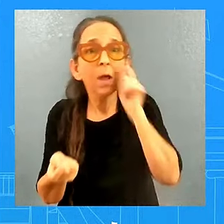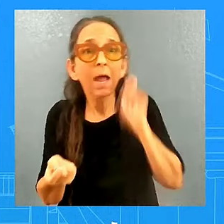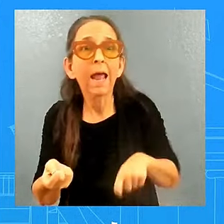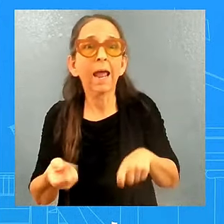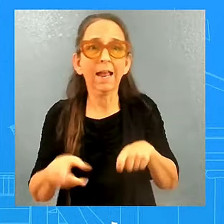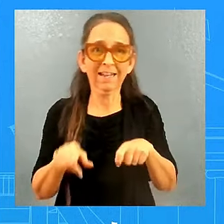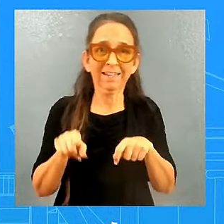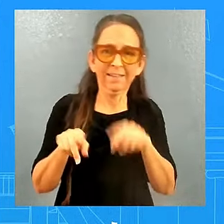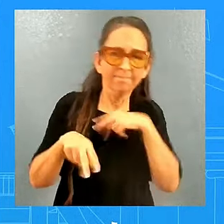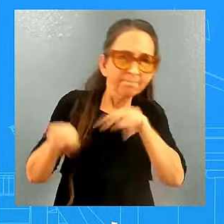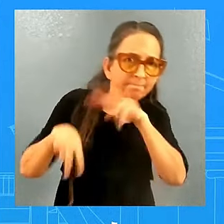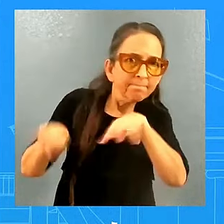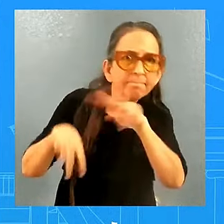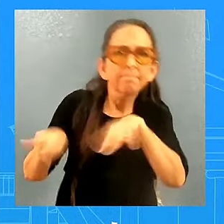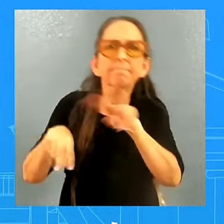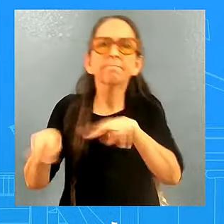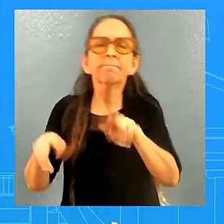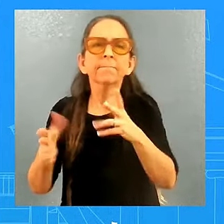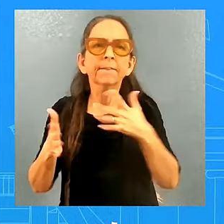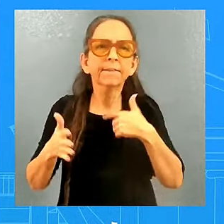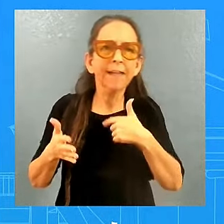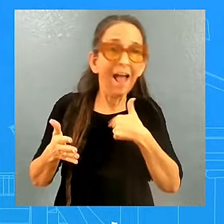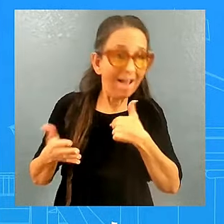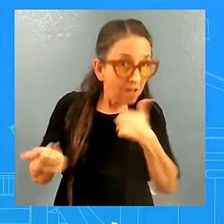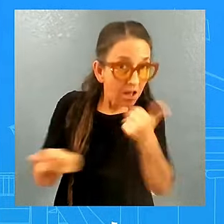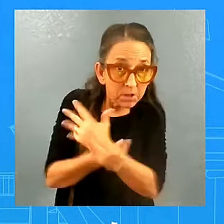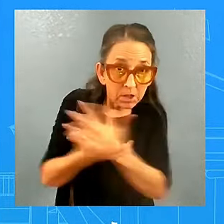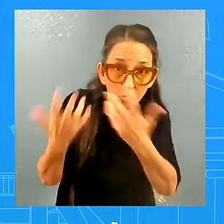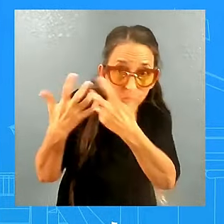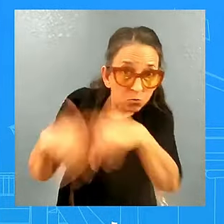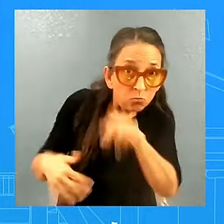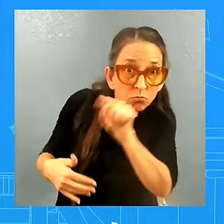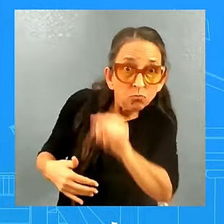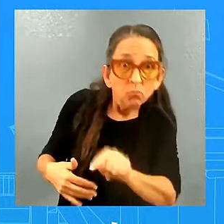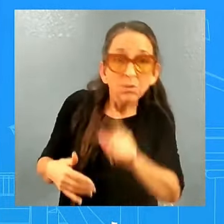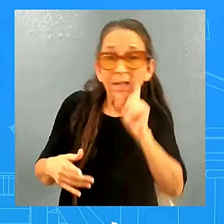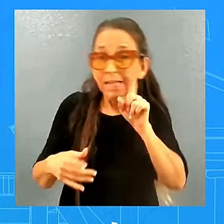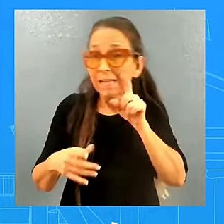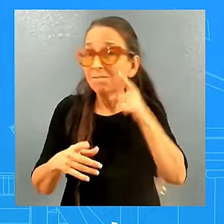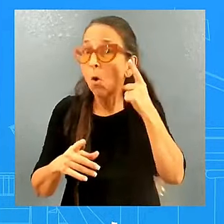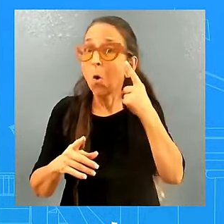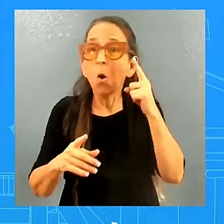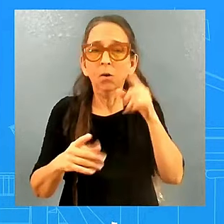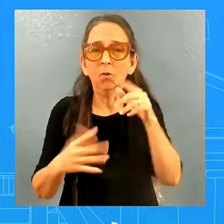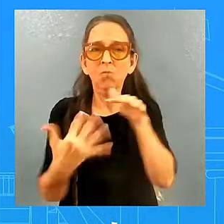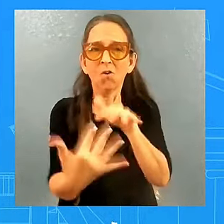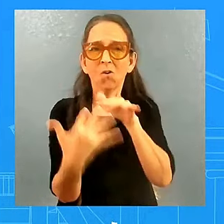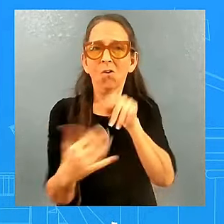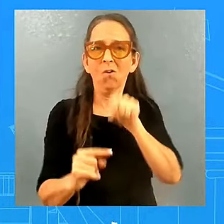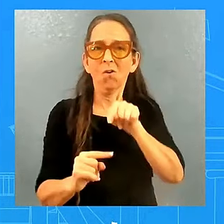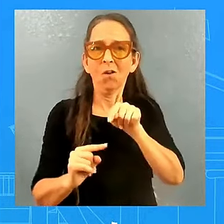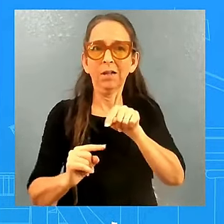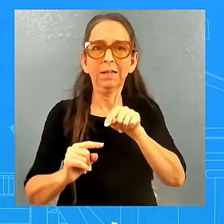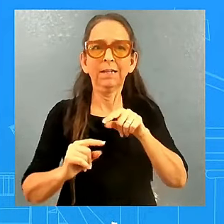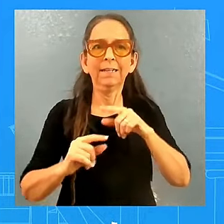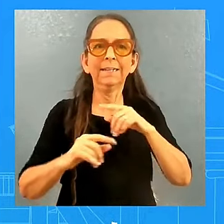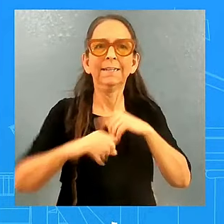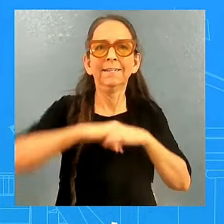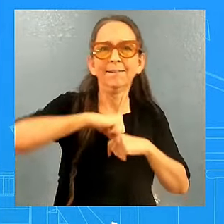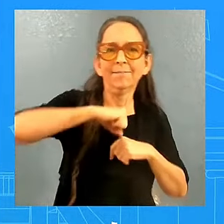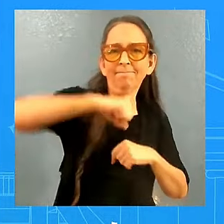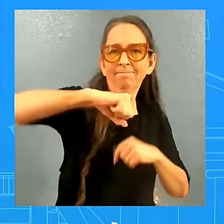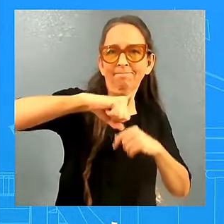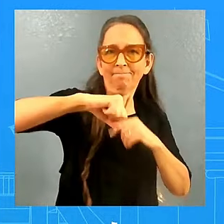everything that they need on the battlefield to push back against Russia's aggression. So that certainly